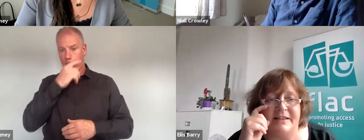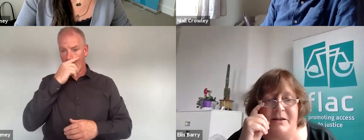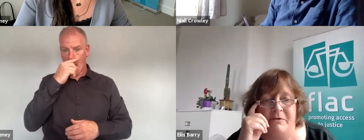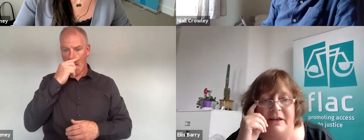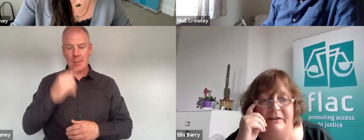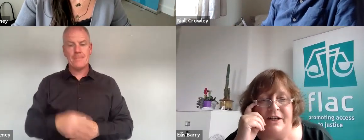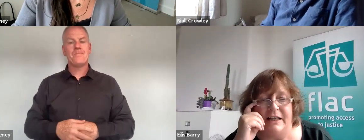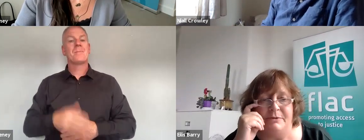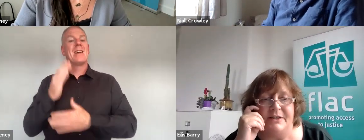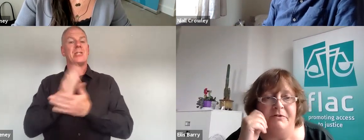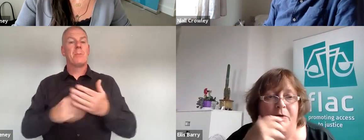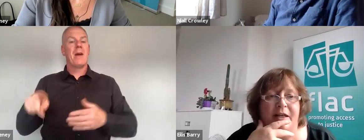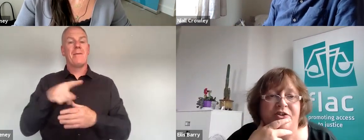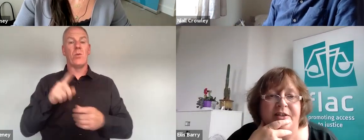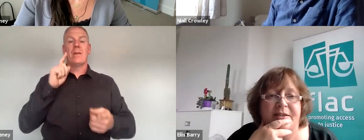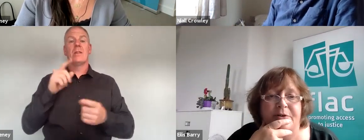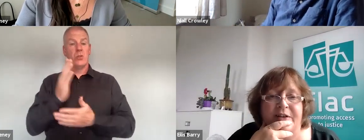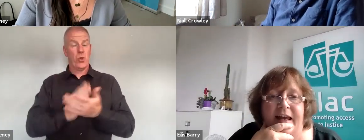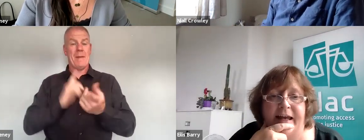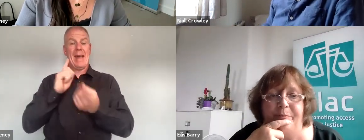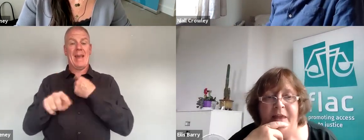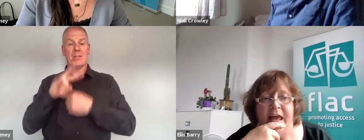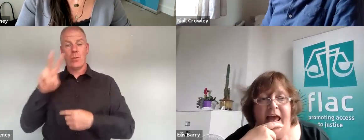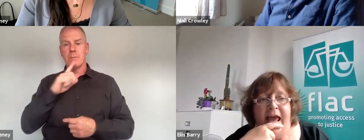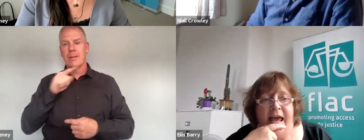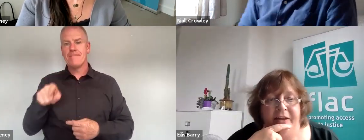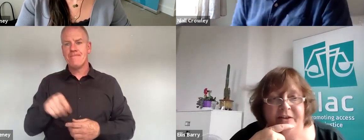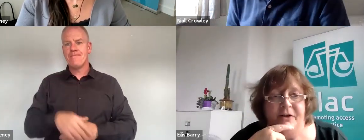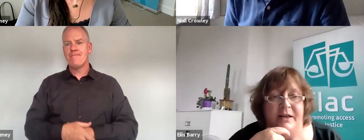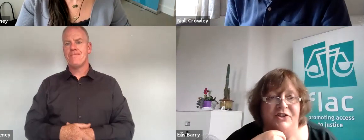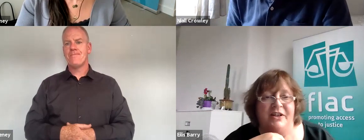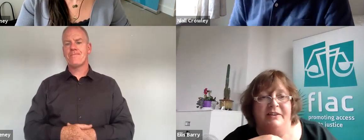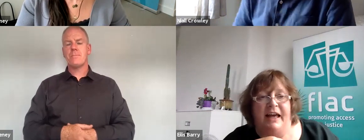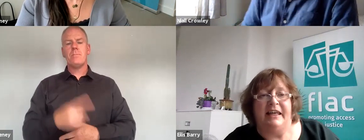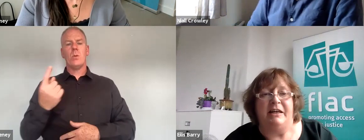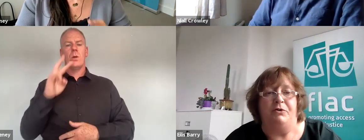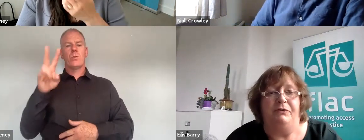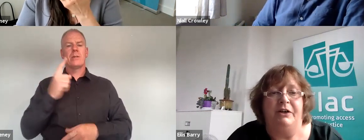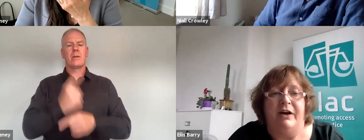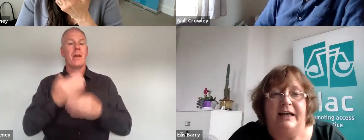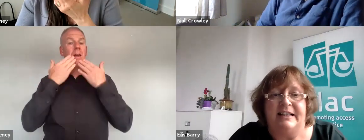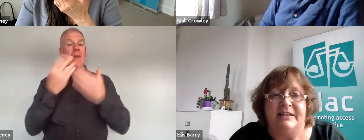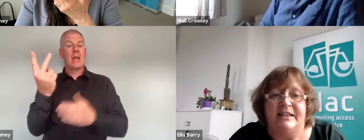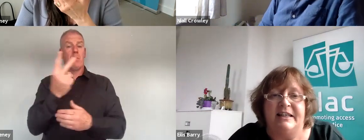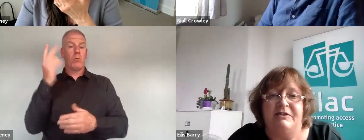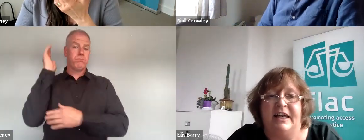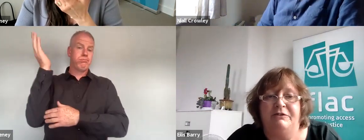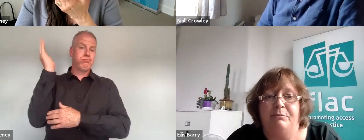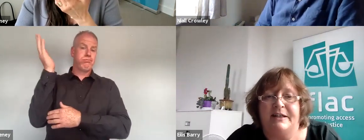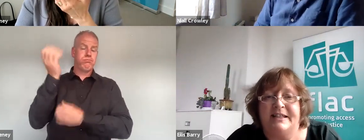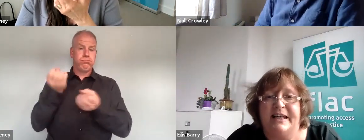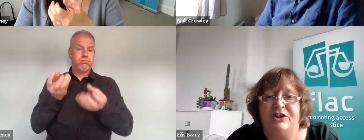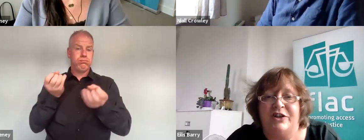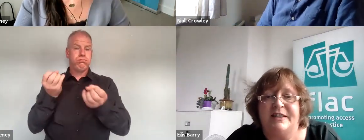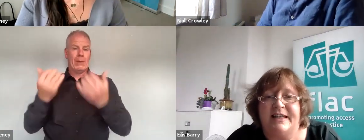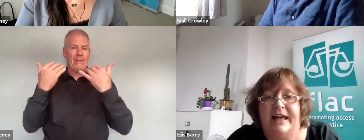a certain extent some of you have dealt with some of the questions but there's a question thanking you both for your excellent and insightful